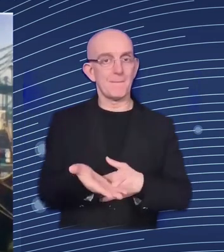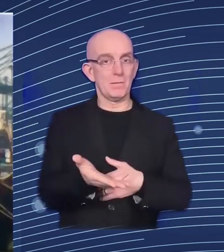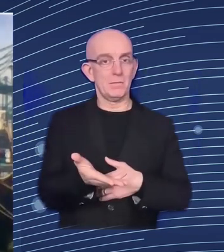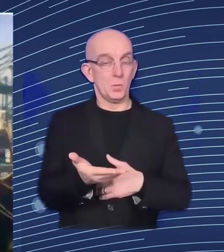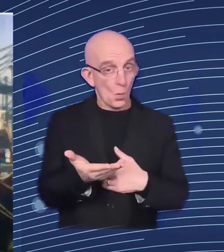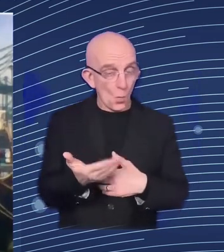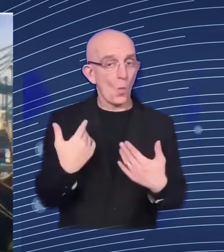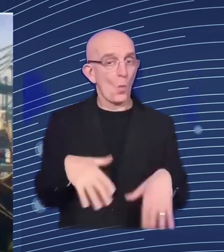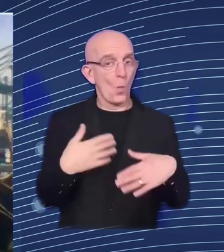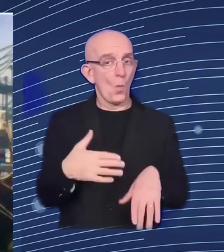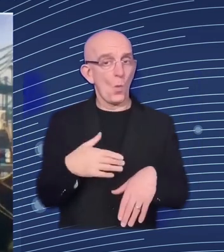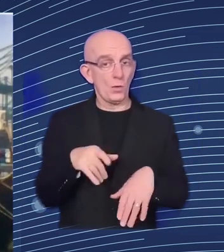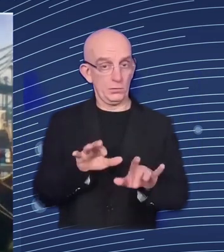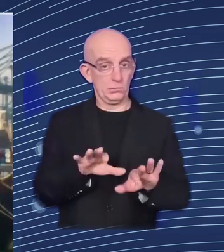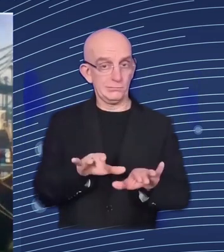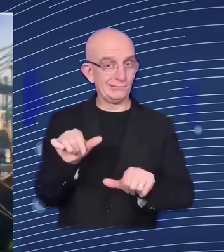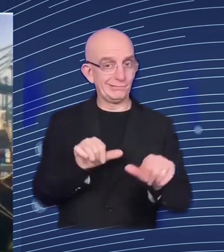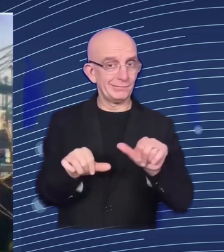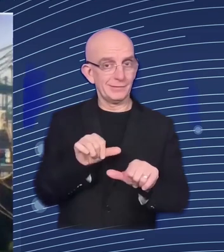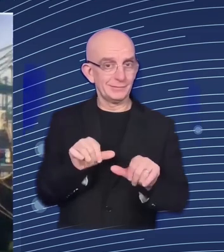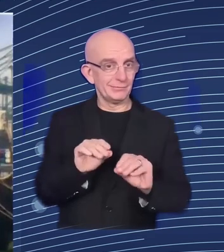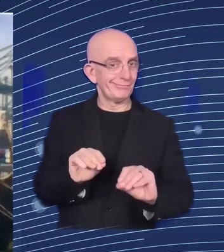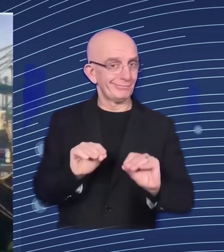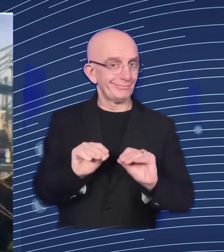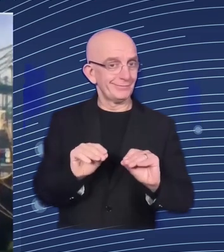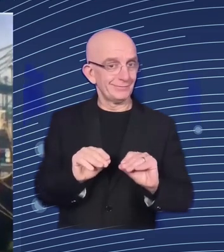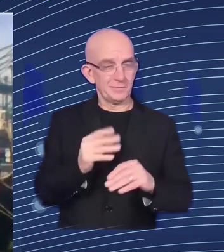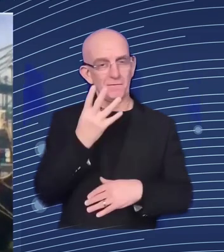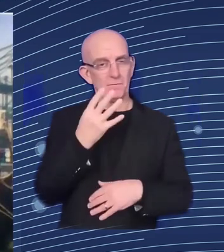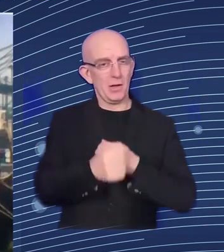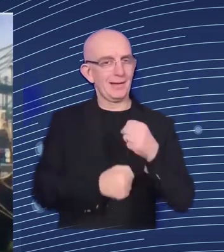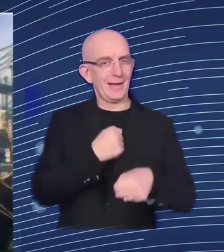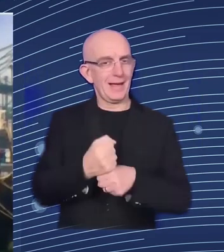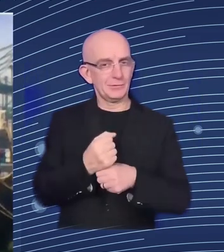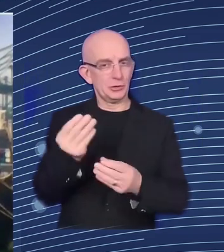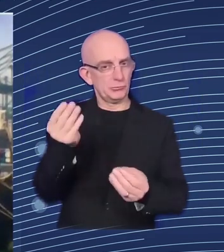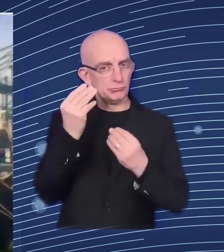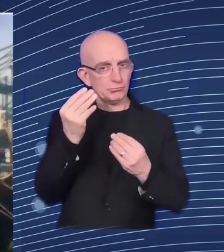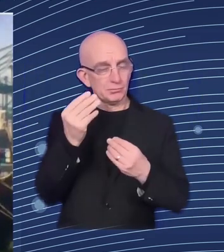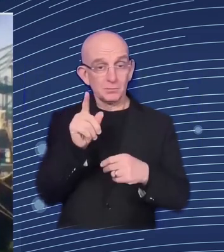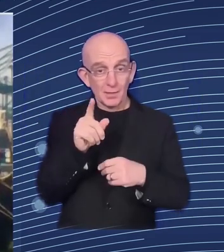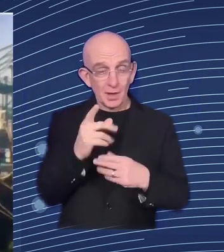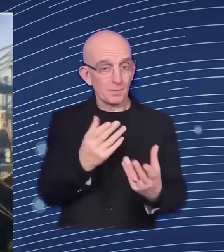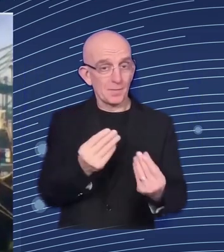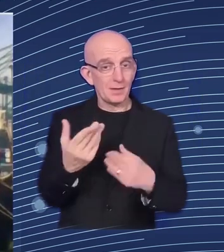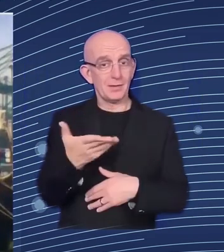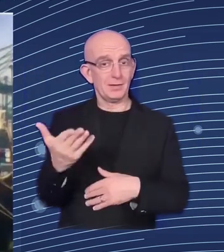that in four months can train you into a solid qa engineer or say junior java engineer and the business of these businesses has